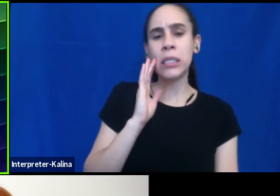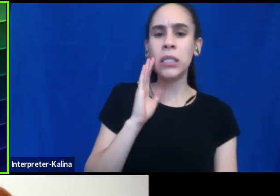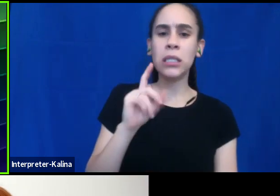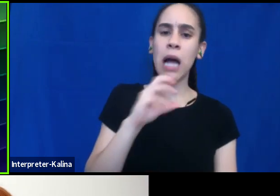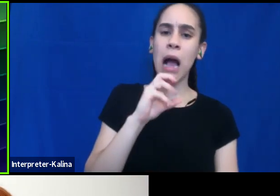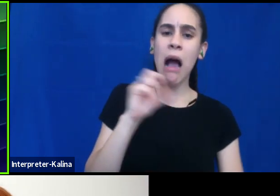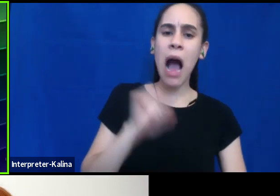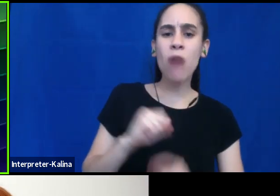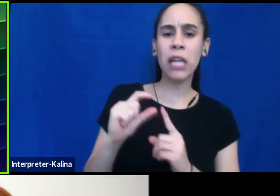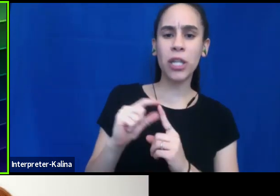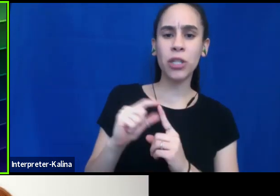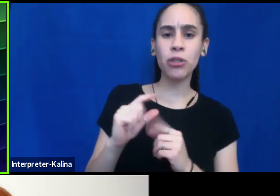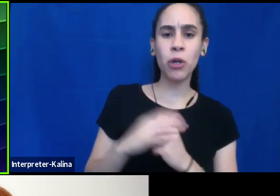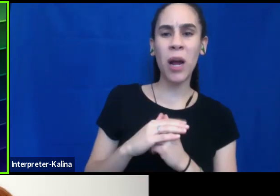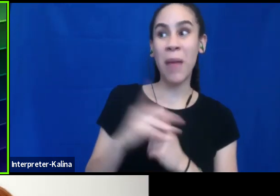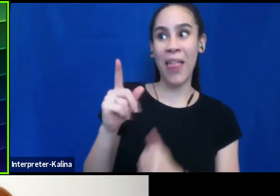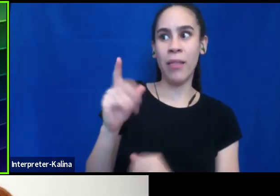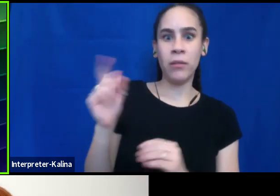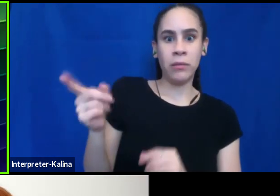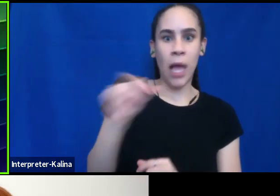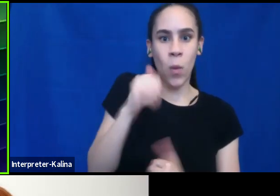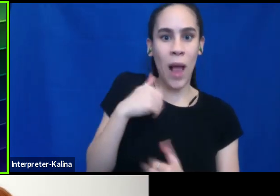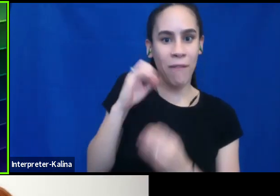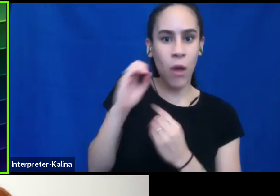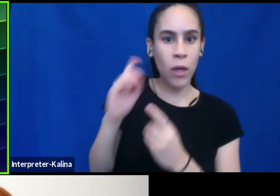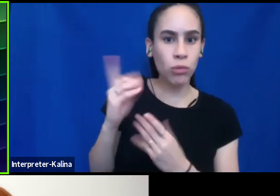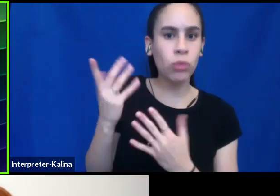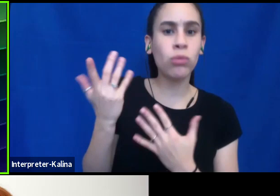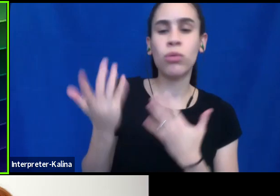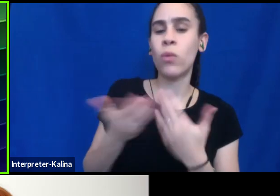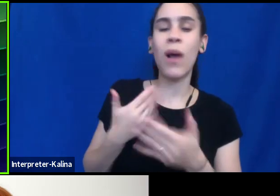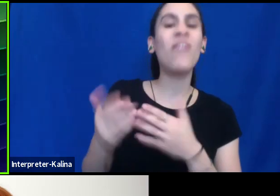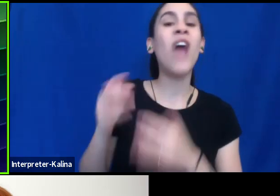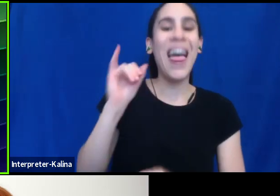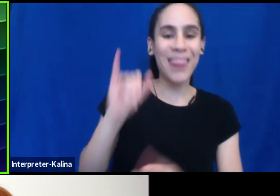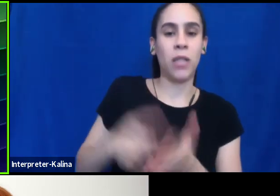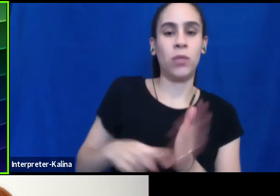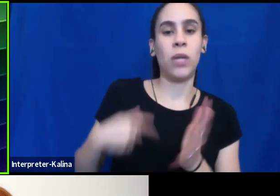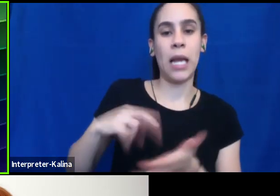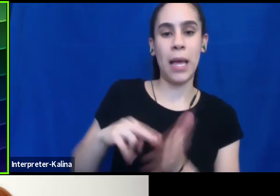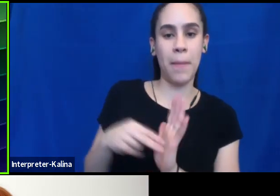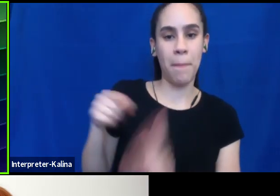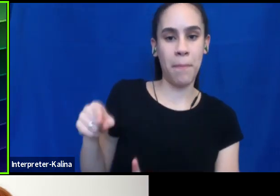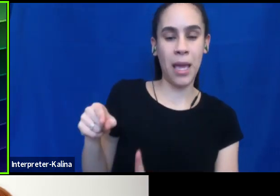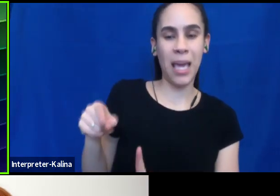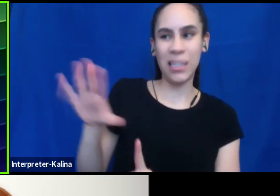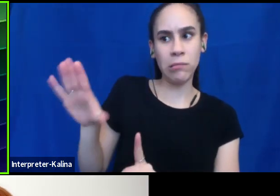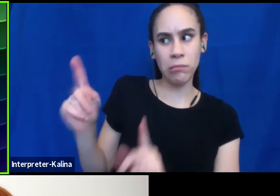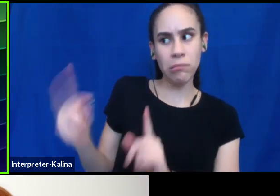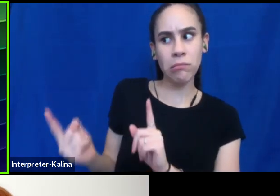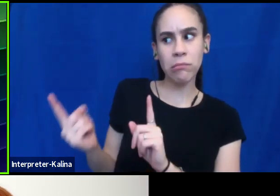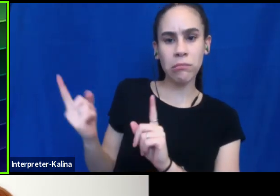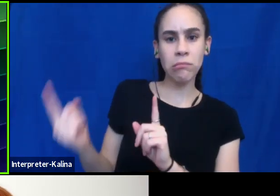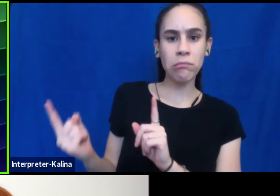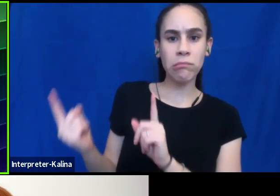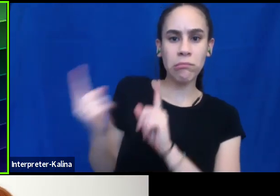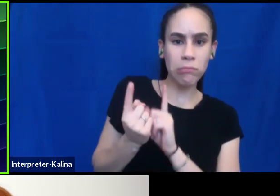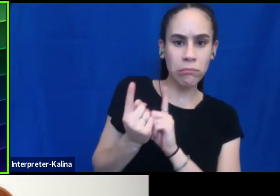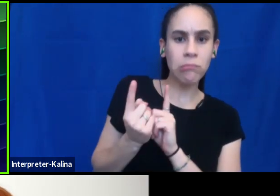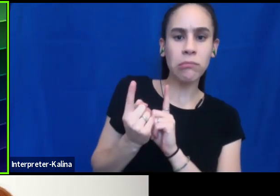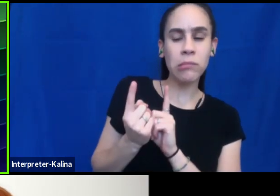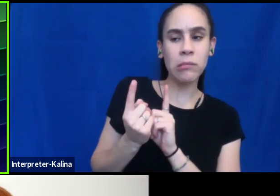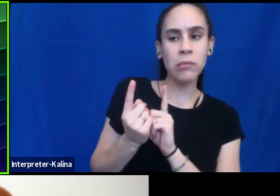term. They didn't, they didn't get the memo. They don't know, whatever. Um, that's where I'm talking about pulling that person aside rather than saying,